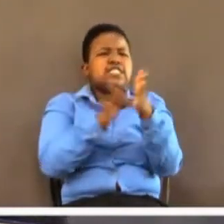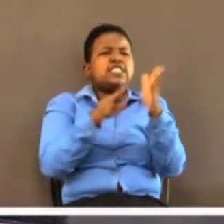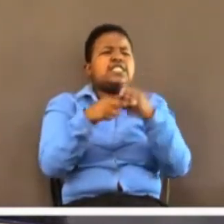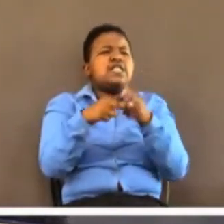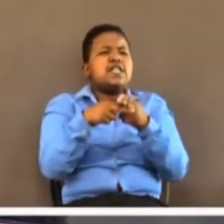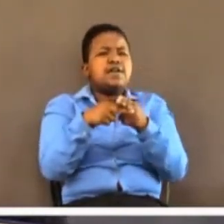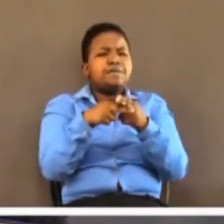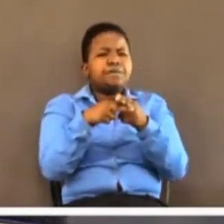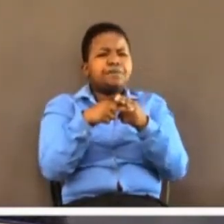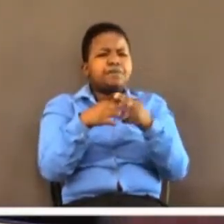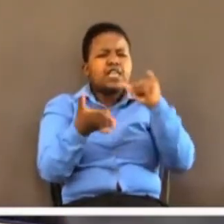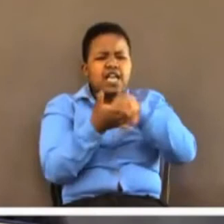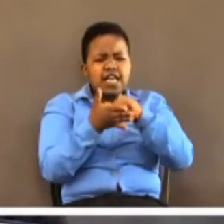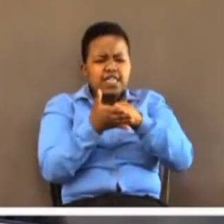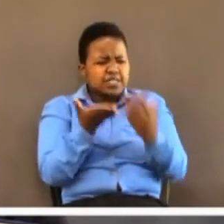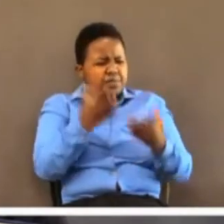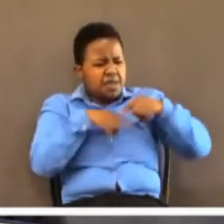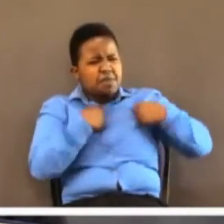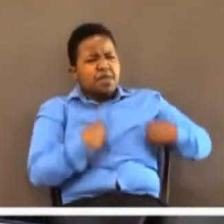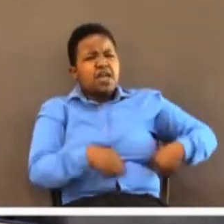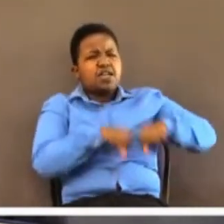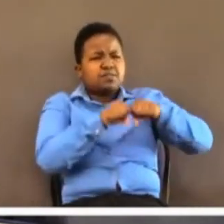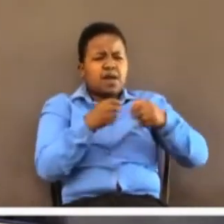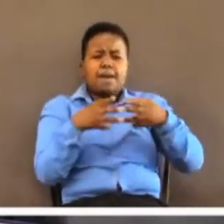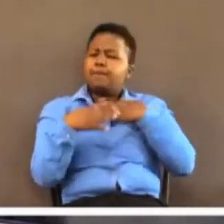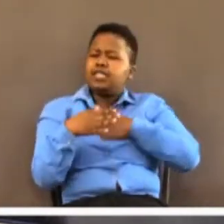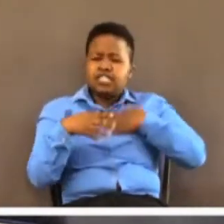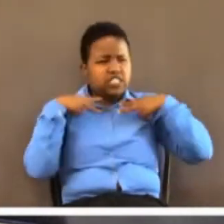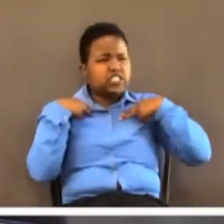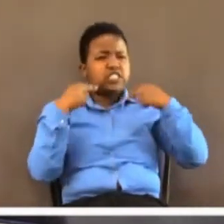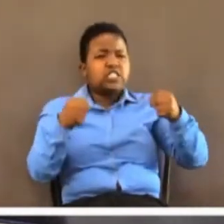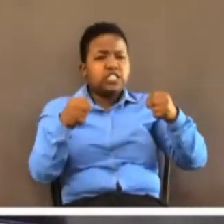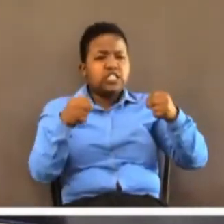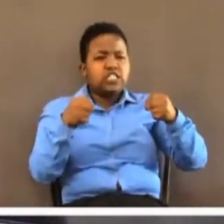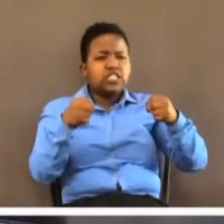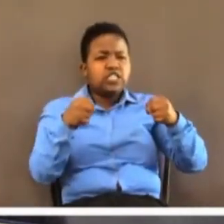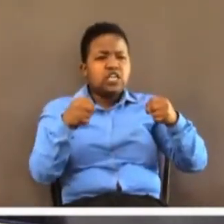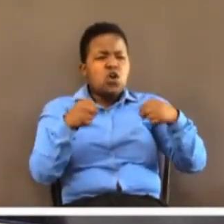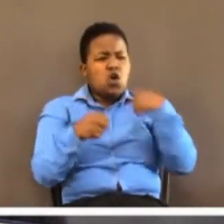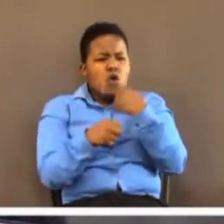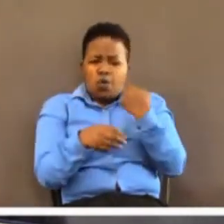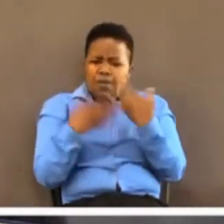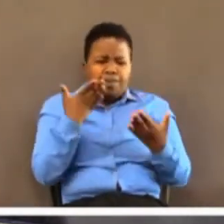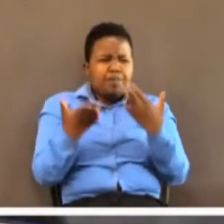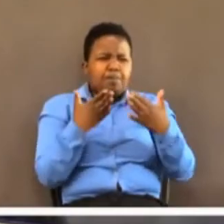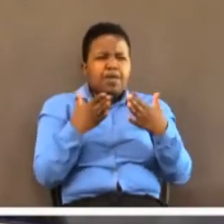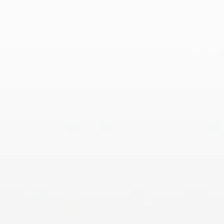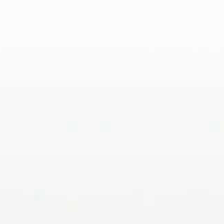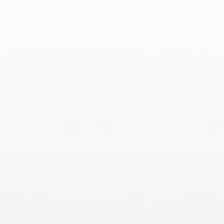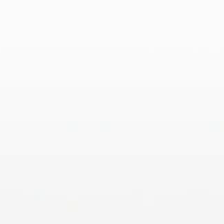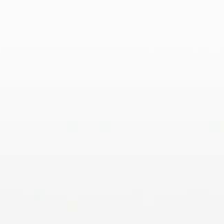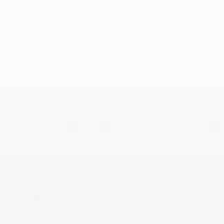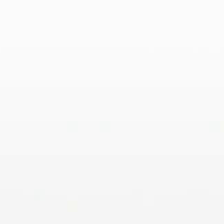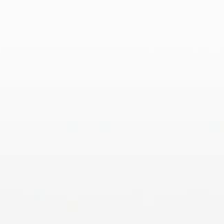that are heartbroken, Lord. May you heal those hearts. Them that have been betrayed. Lord, may you heal them, we